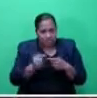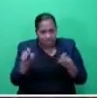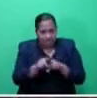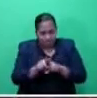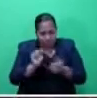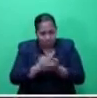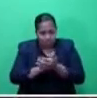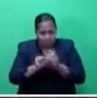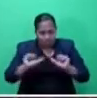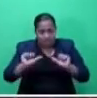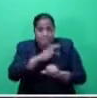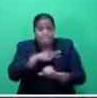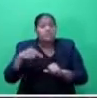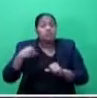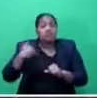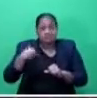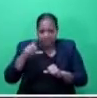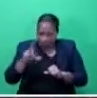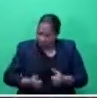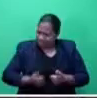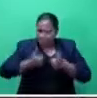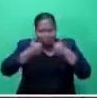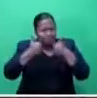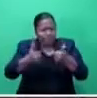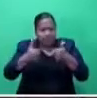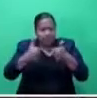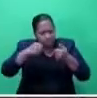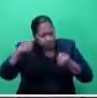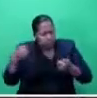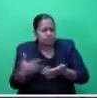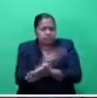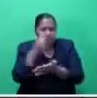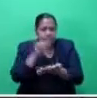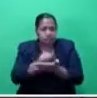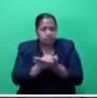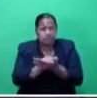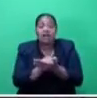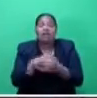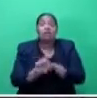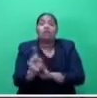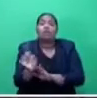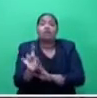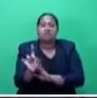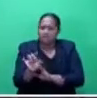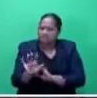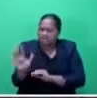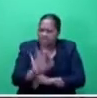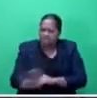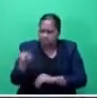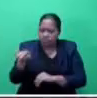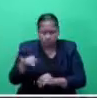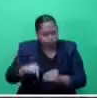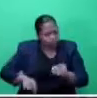of Health is doing very, very well and effectively in the areas in which they are solely